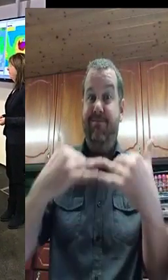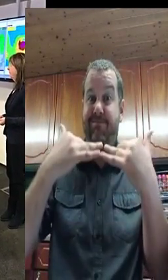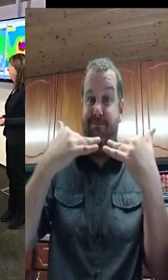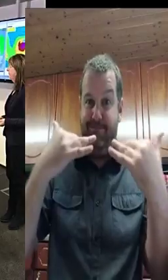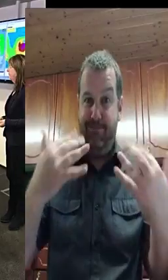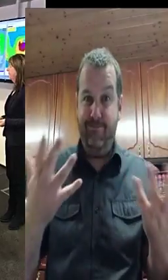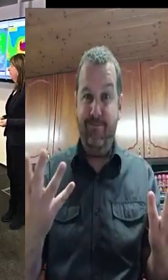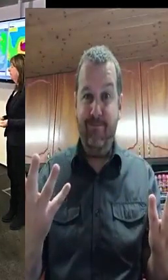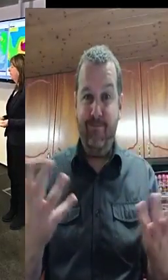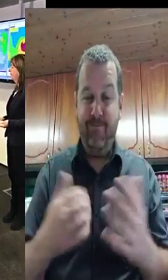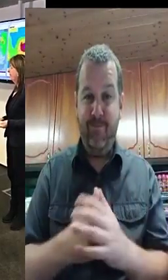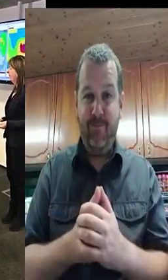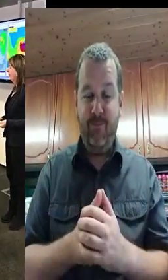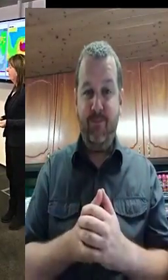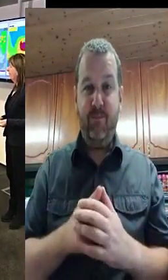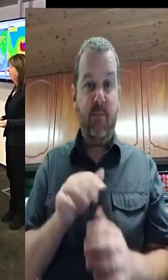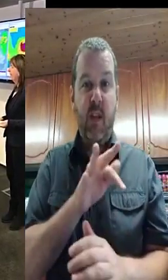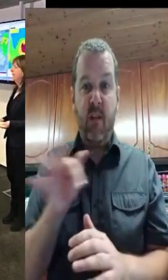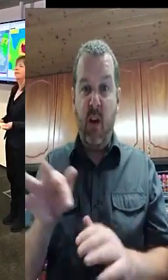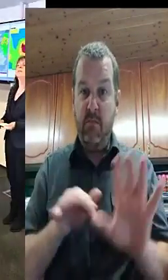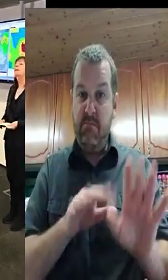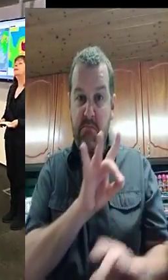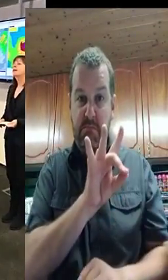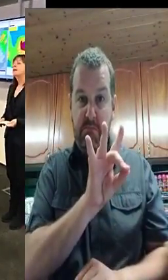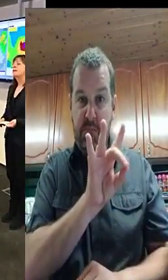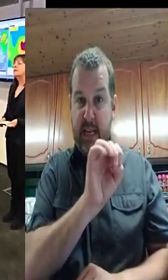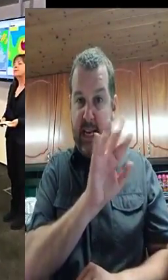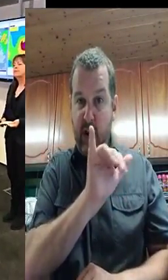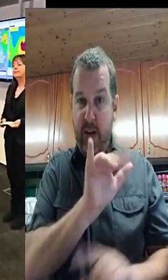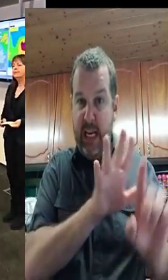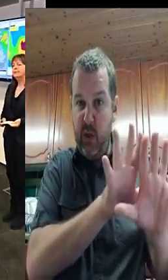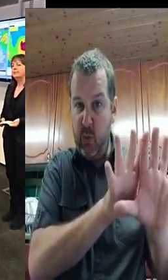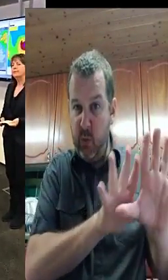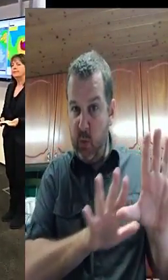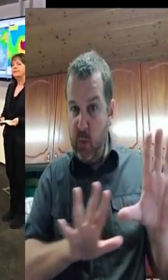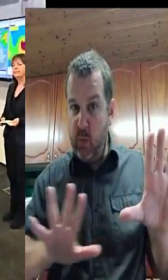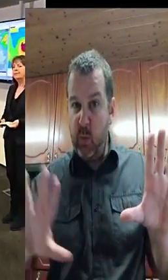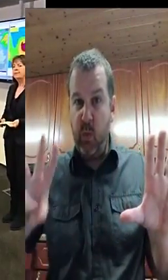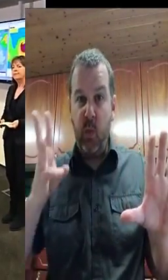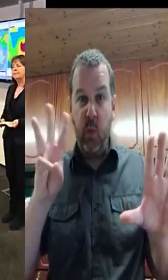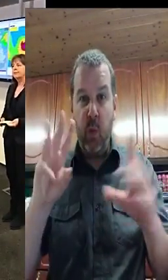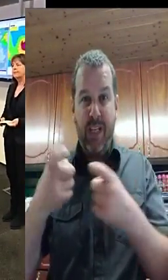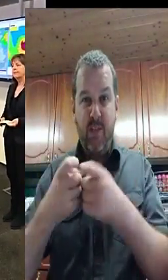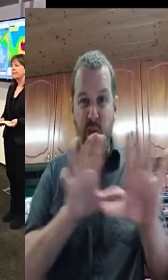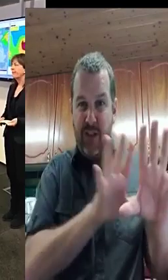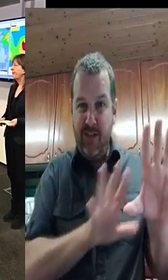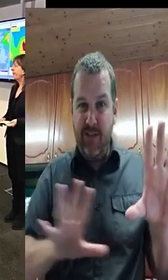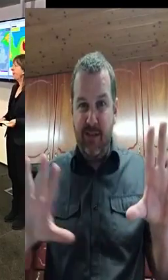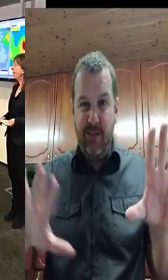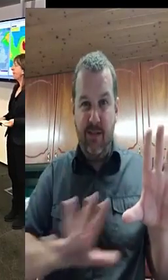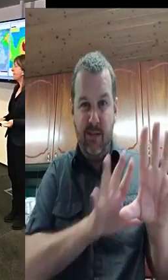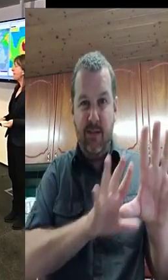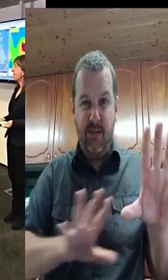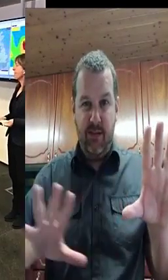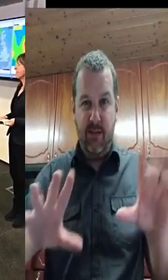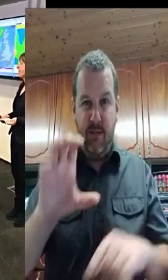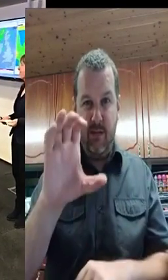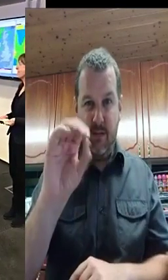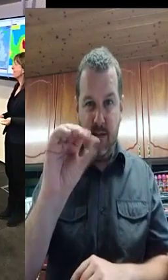facing, as I said, as Evelyn has emphasized here, the coastal damage. And, I'm going to call Jim Casey from OPW to expand on that one a little bit, because, obviously, that